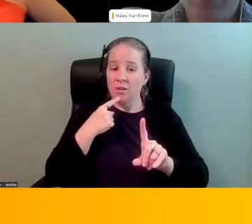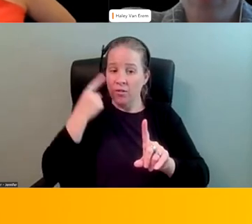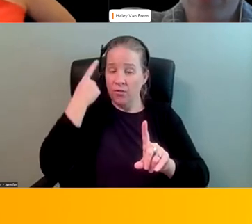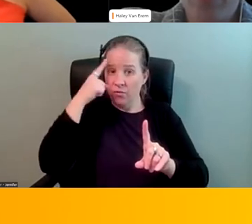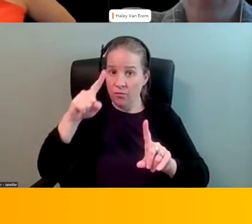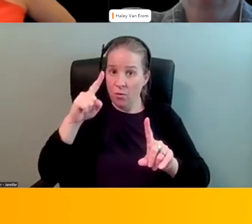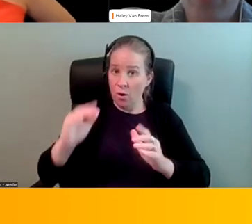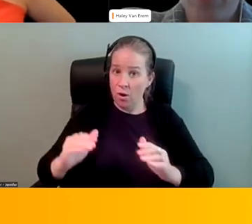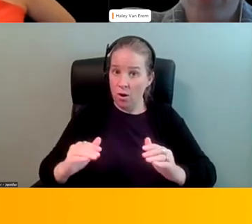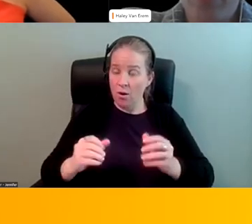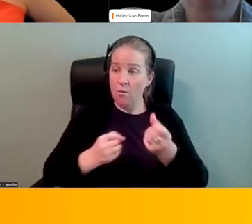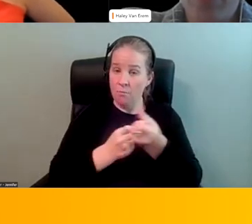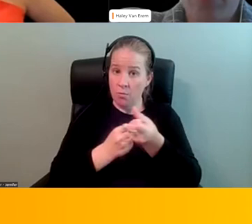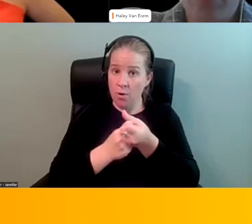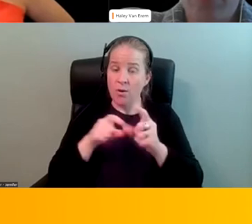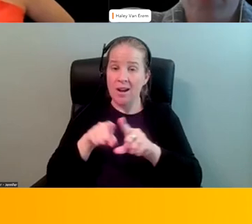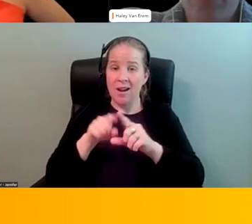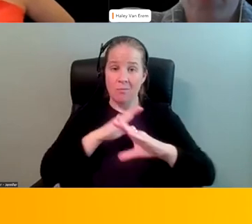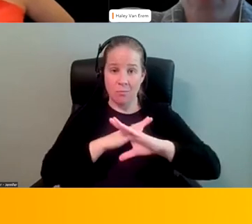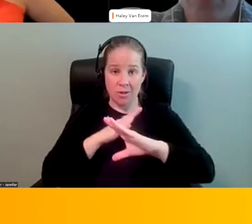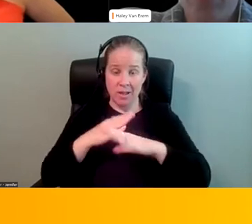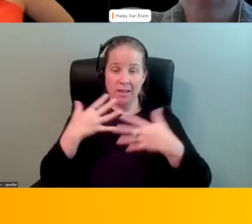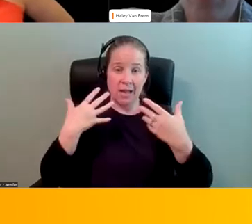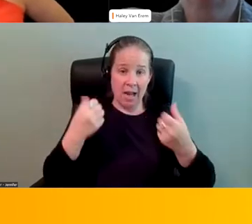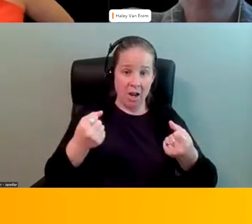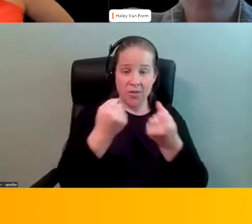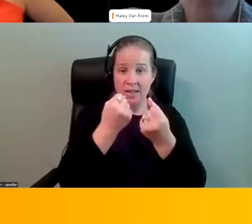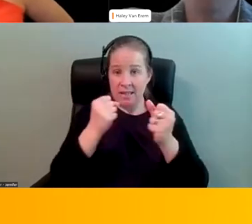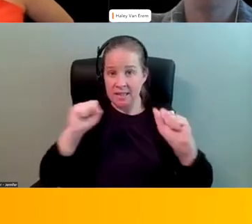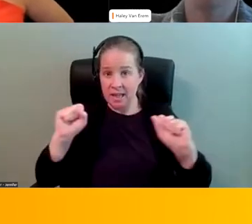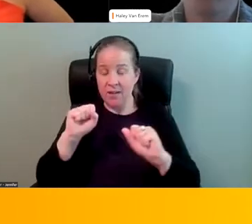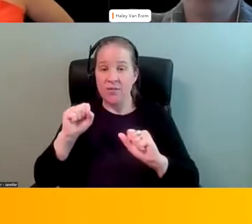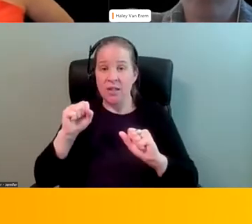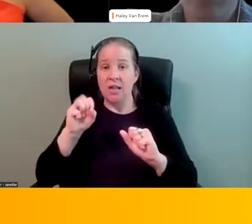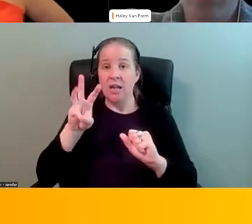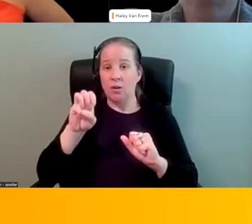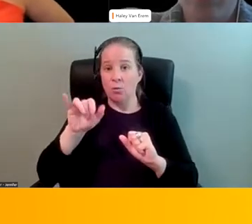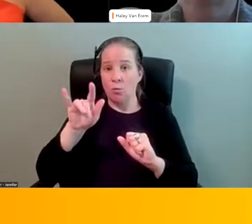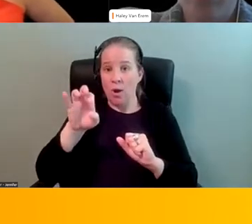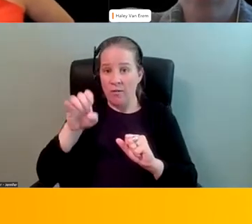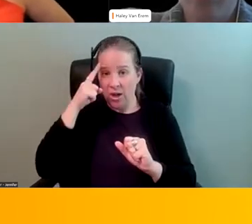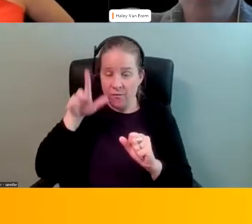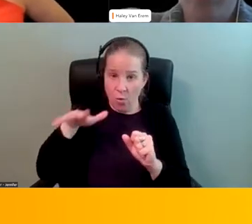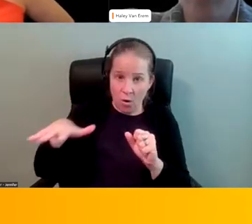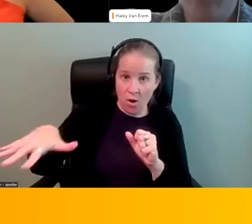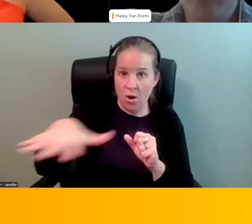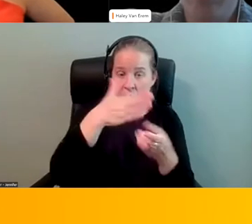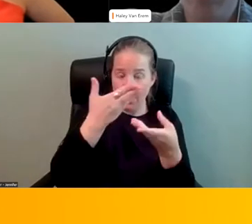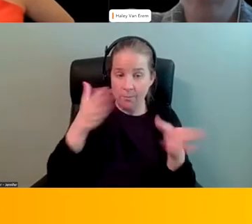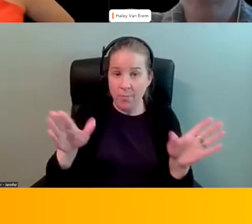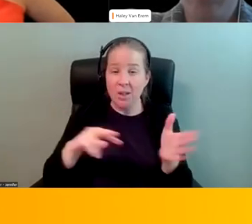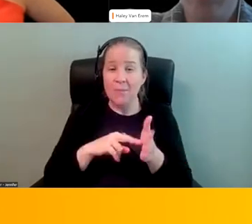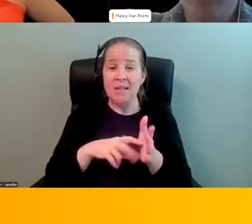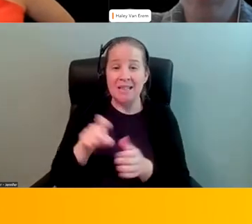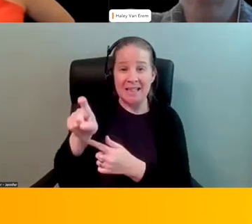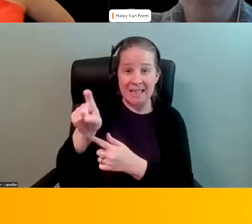promote and protect the health, safety and welfare of the public, it is necessary. in the public